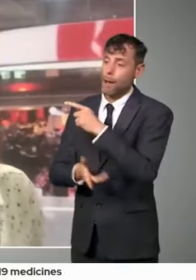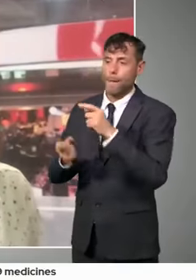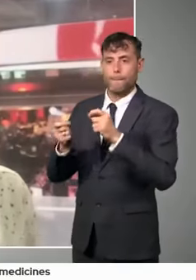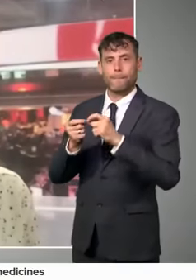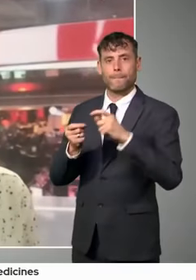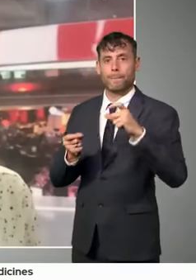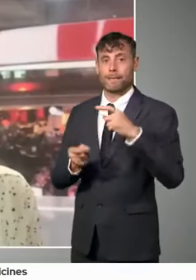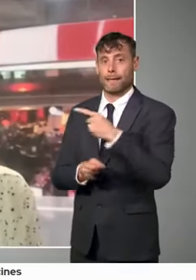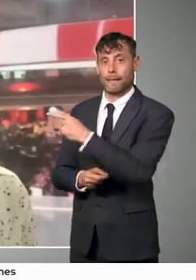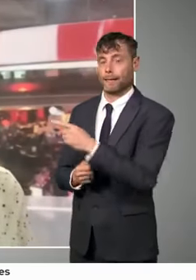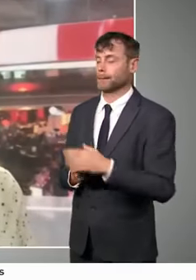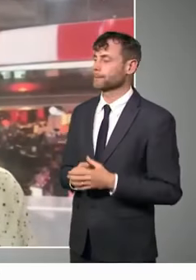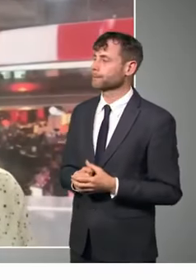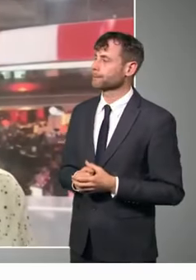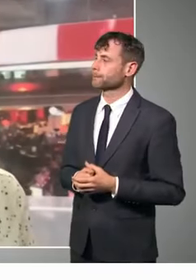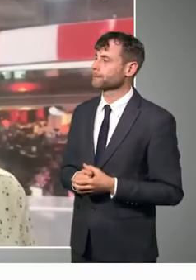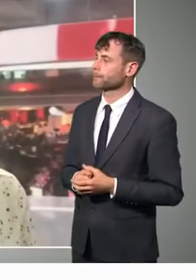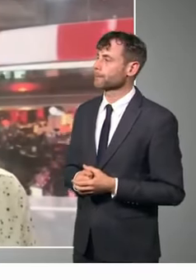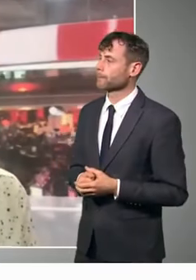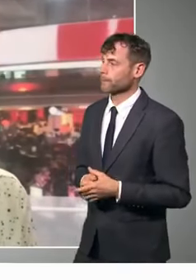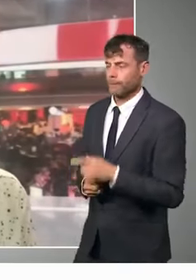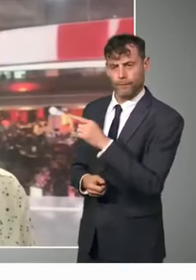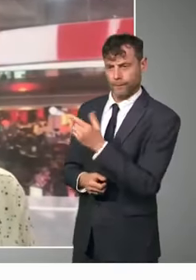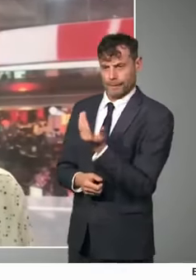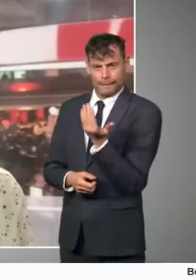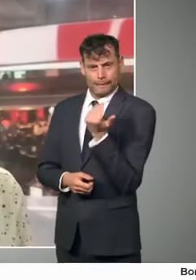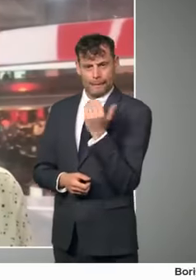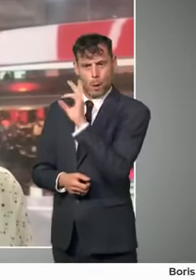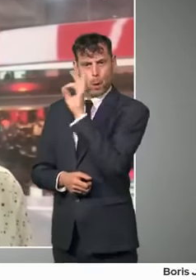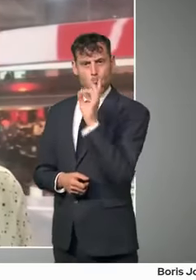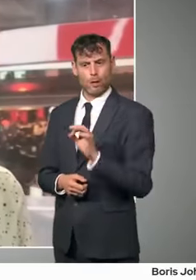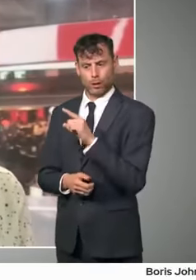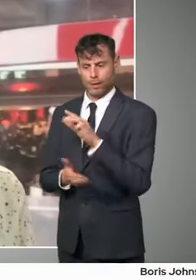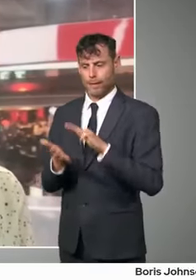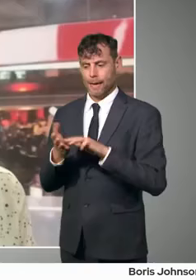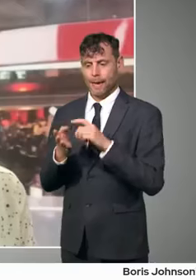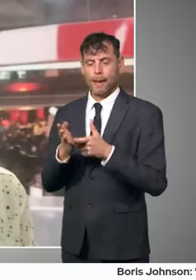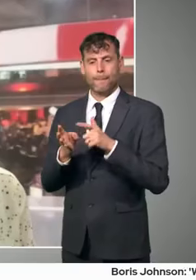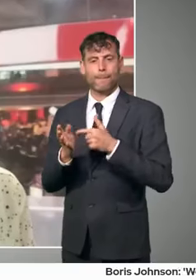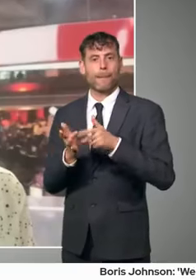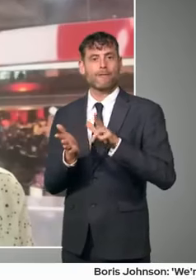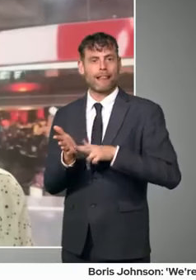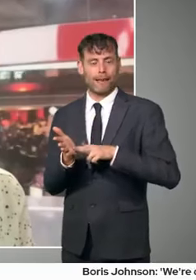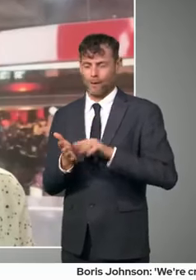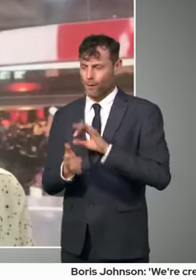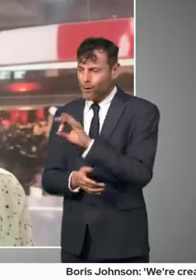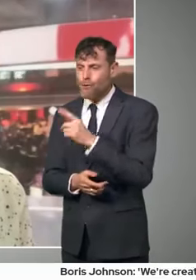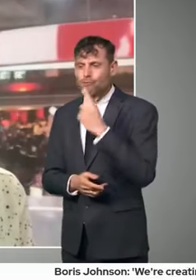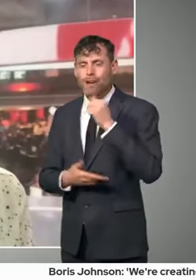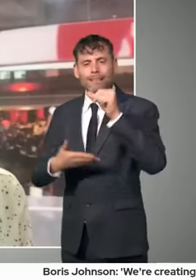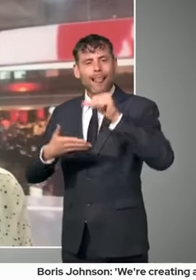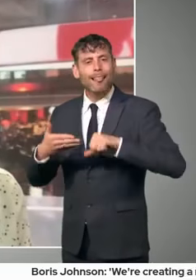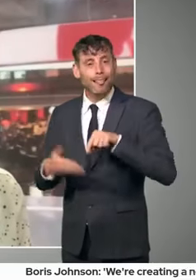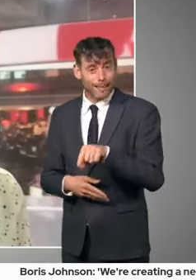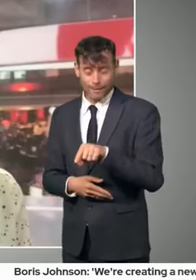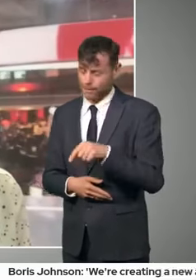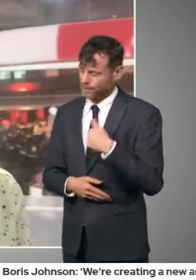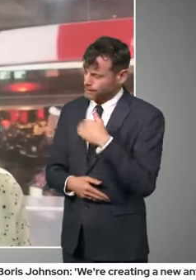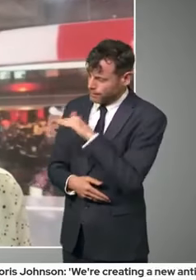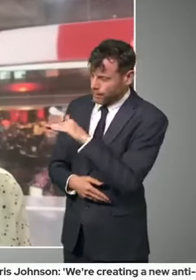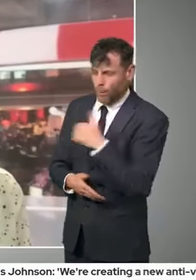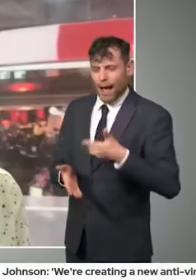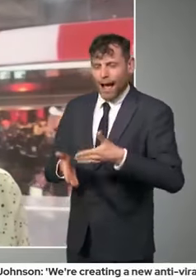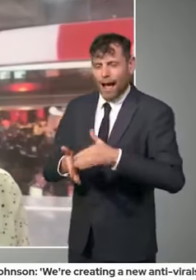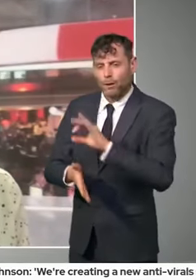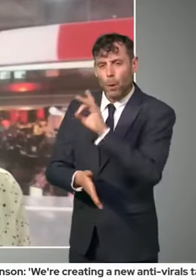Prime Minister, a follow-up to that last question from Marilyn, really, about the red list. In the past few weeks, tens of thousands of people have travelled between India